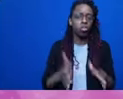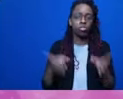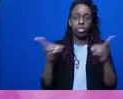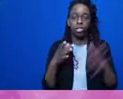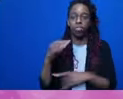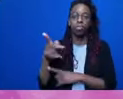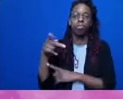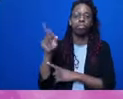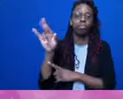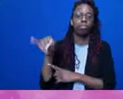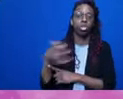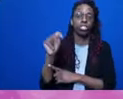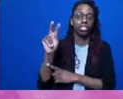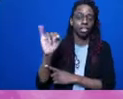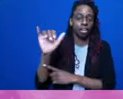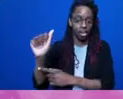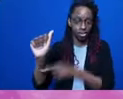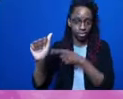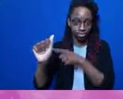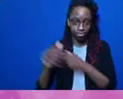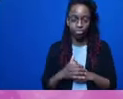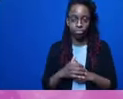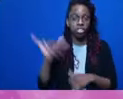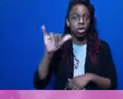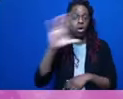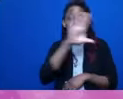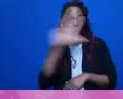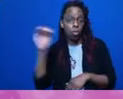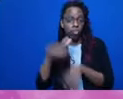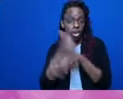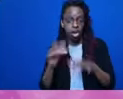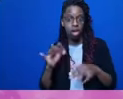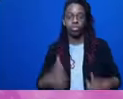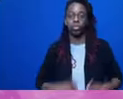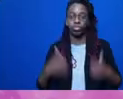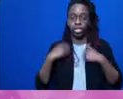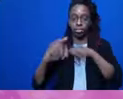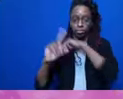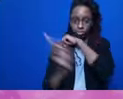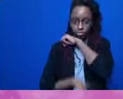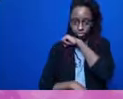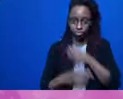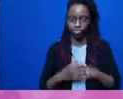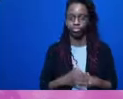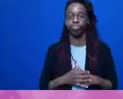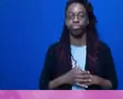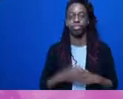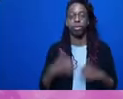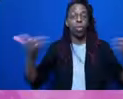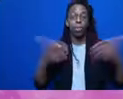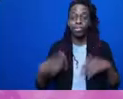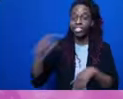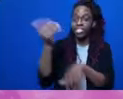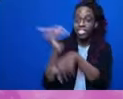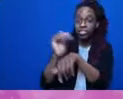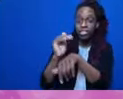-founder of Survived and Punish. And I'm welcoming you this evening or afternoon, depending on where you are,